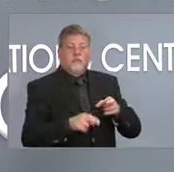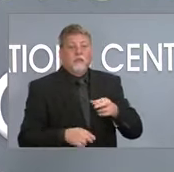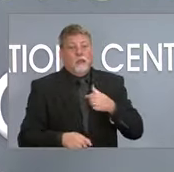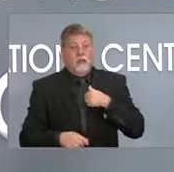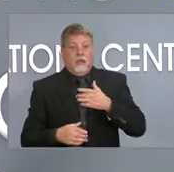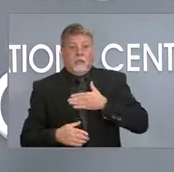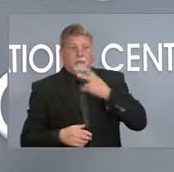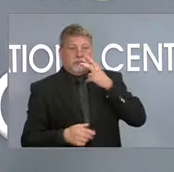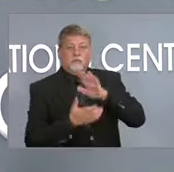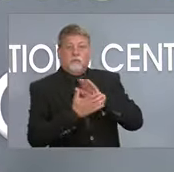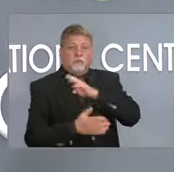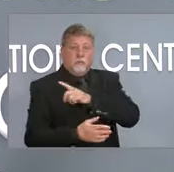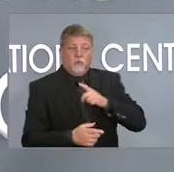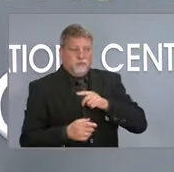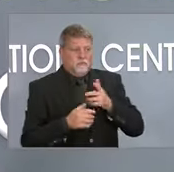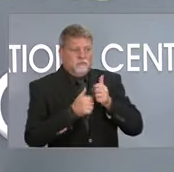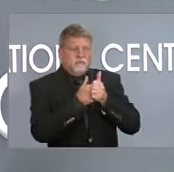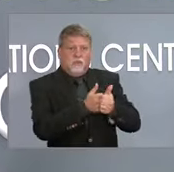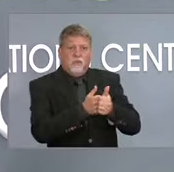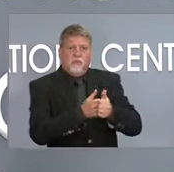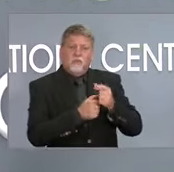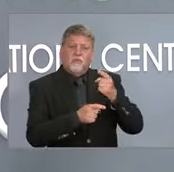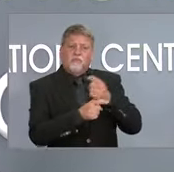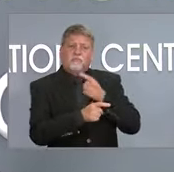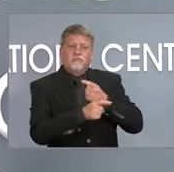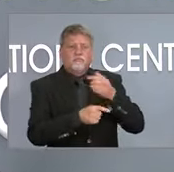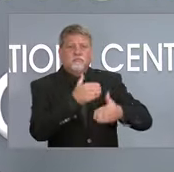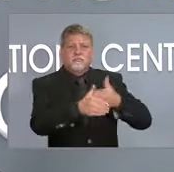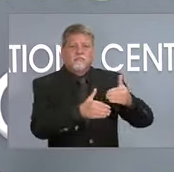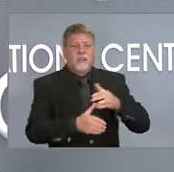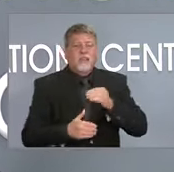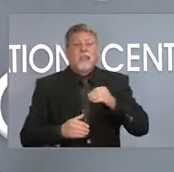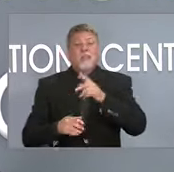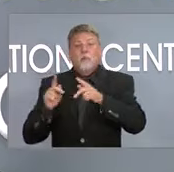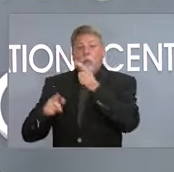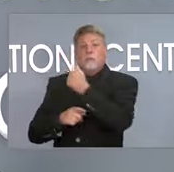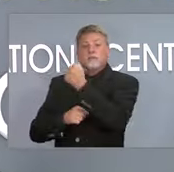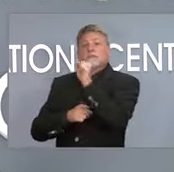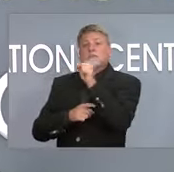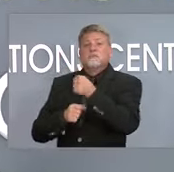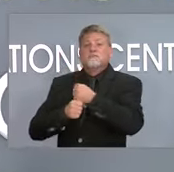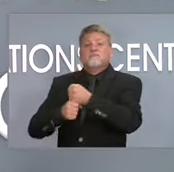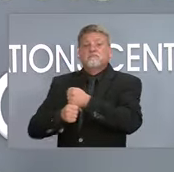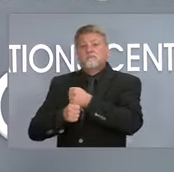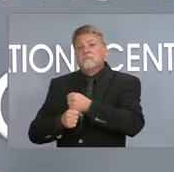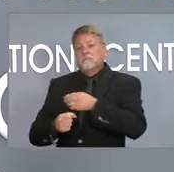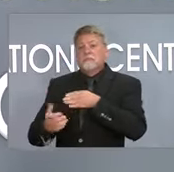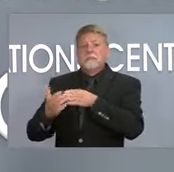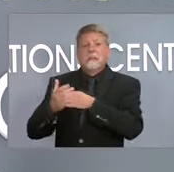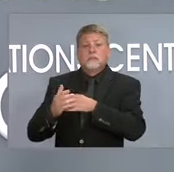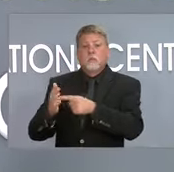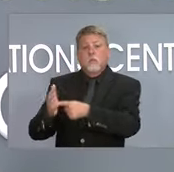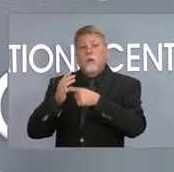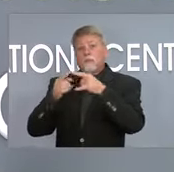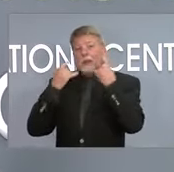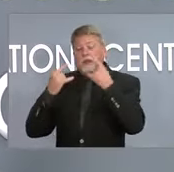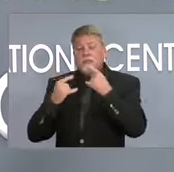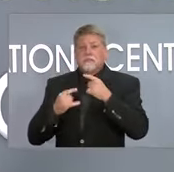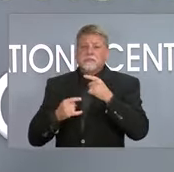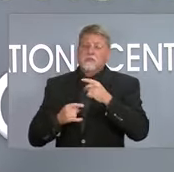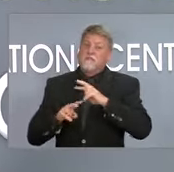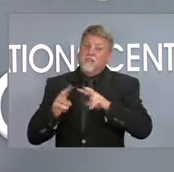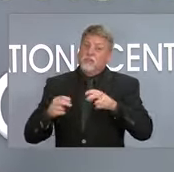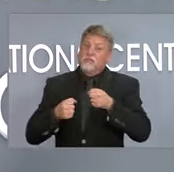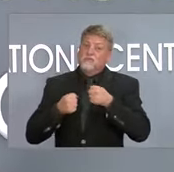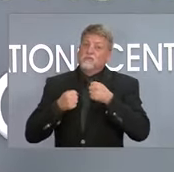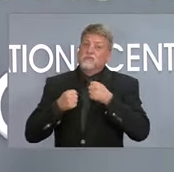understanding that this is a minority of people. They are very vocal, but they are a minority of people and